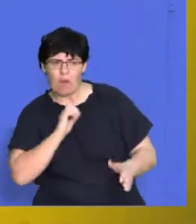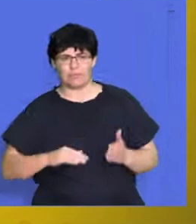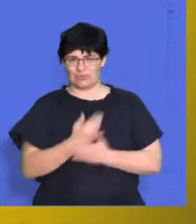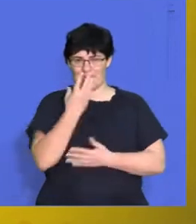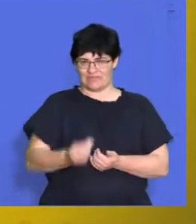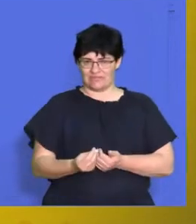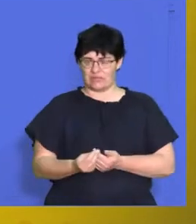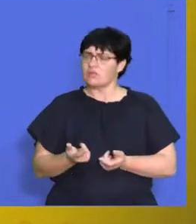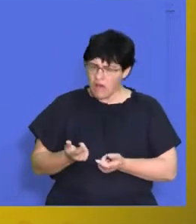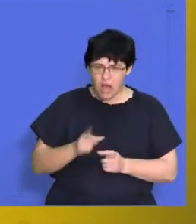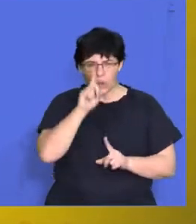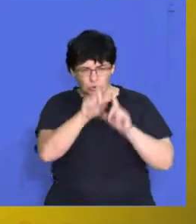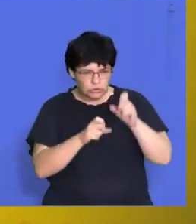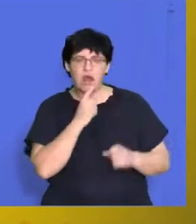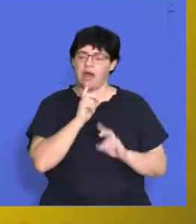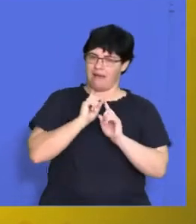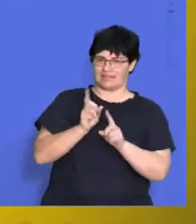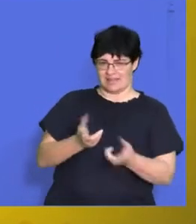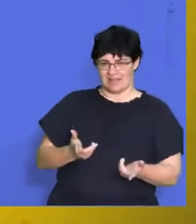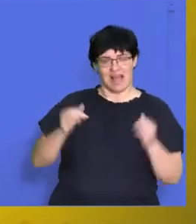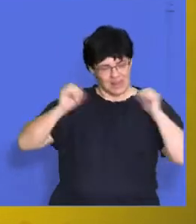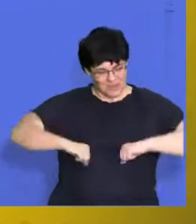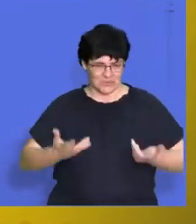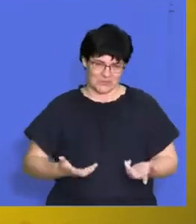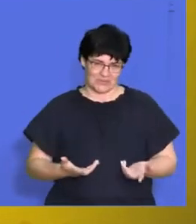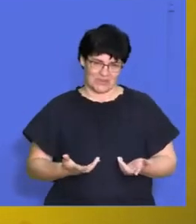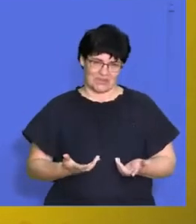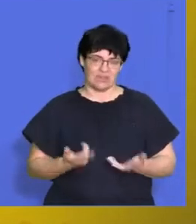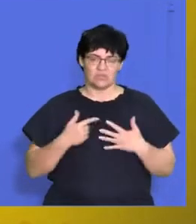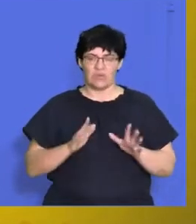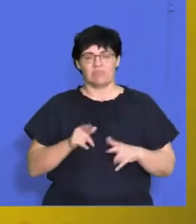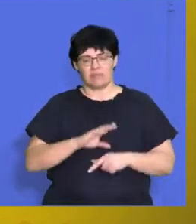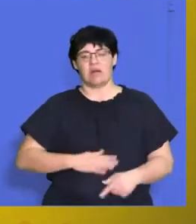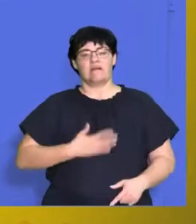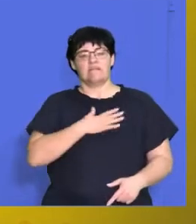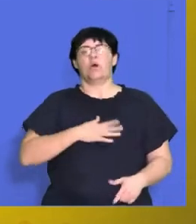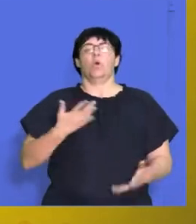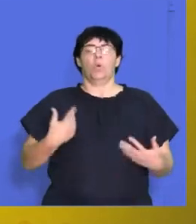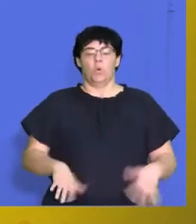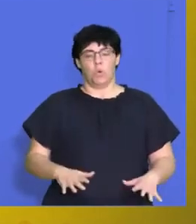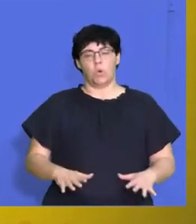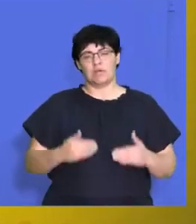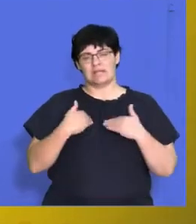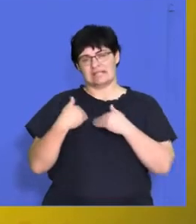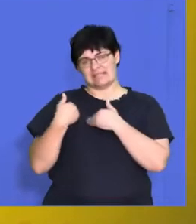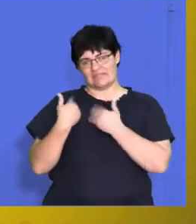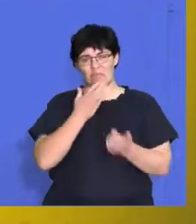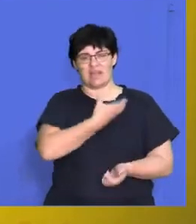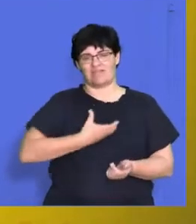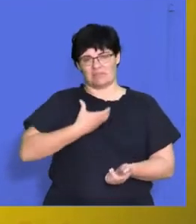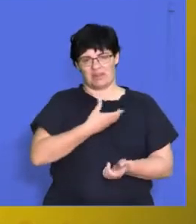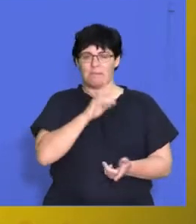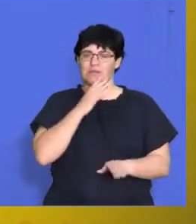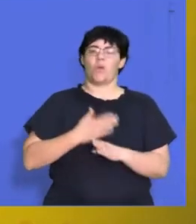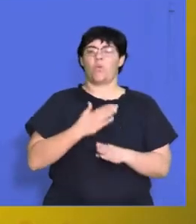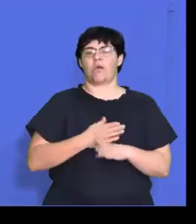allow them to ask those questions. If you allow them to ask those questions, it's going to make them feel a lot more secure and comfortable, which means they're going to be